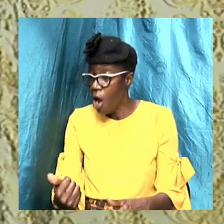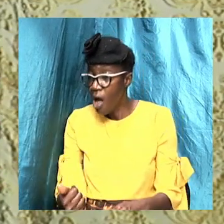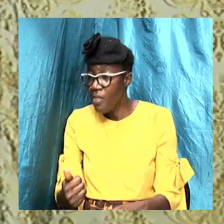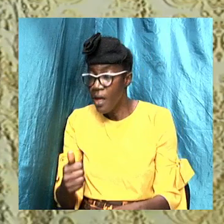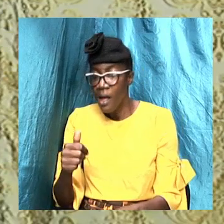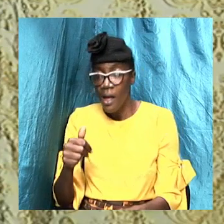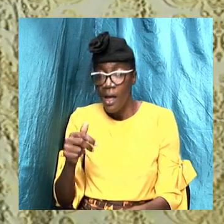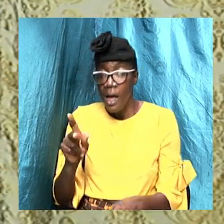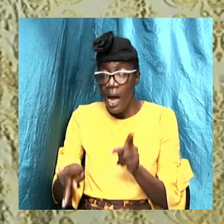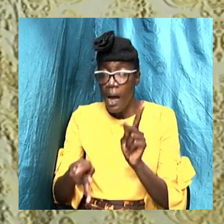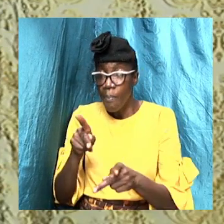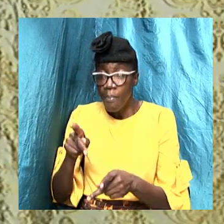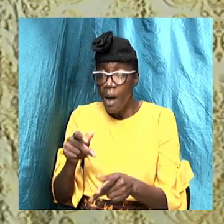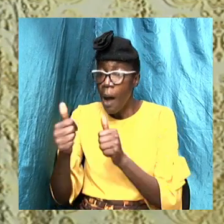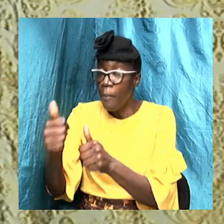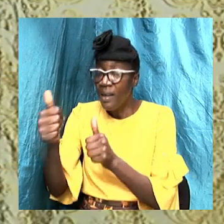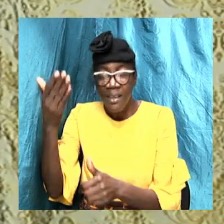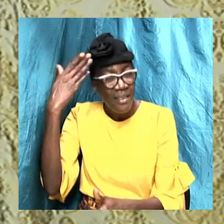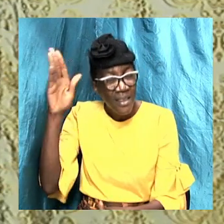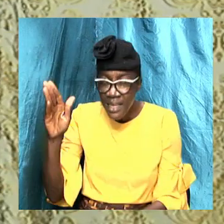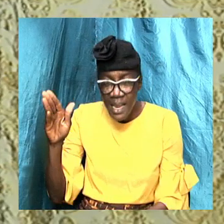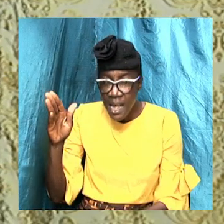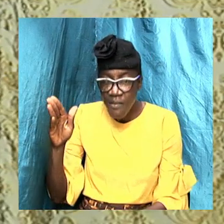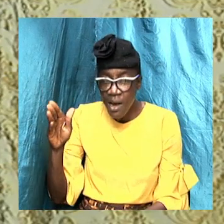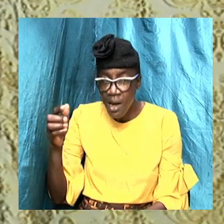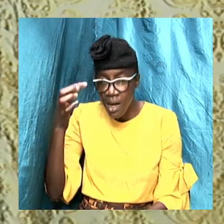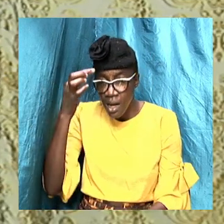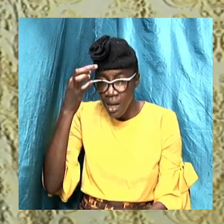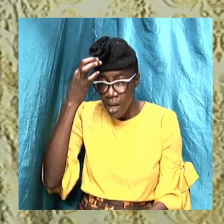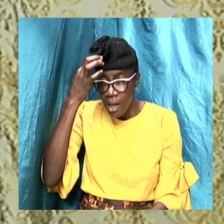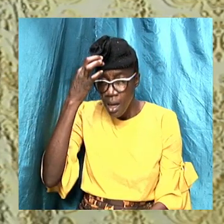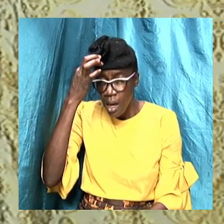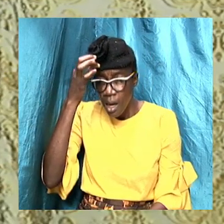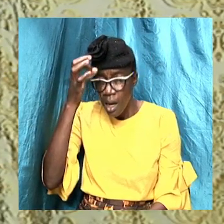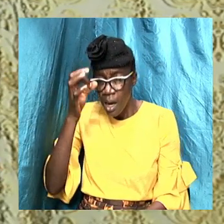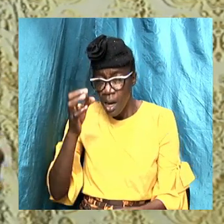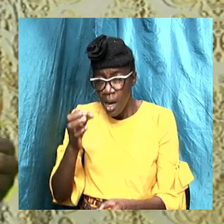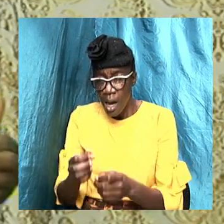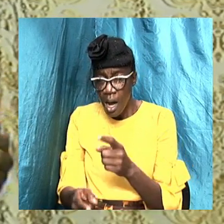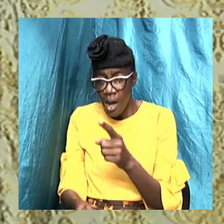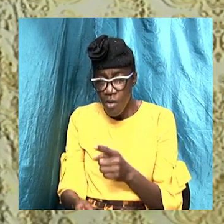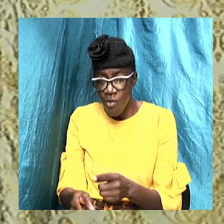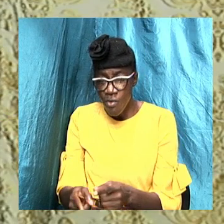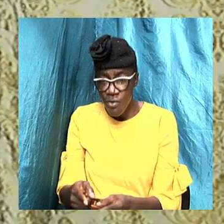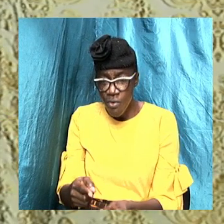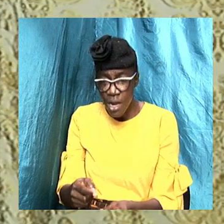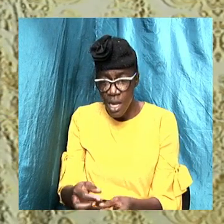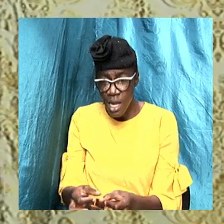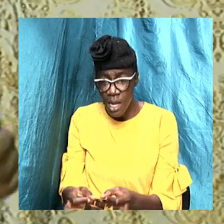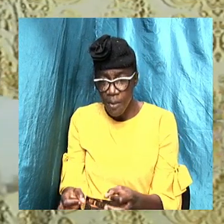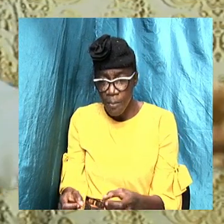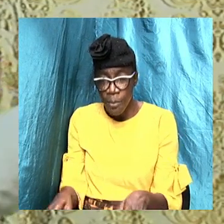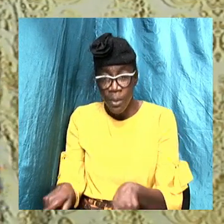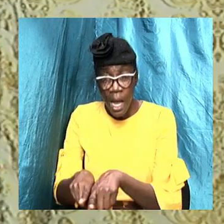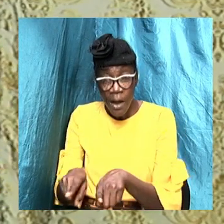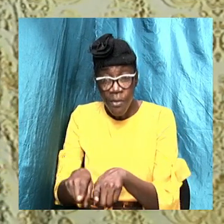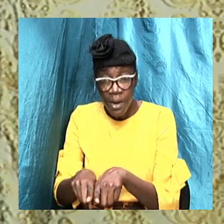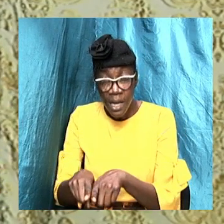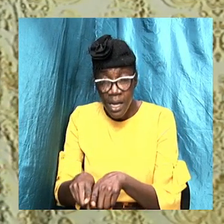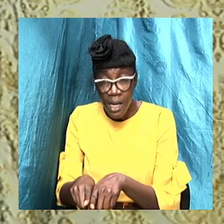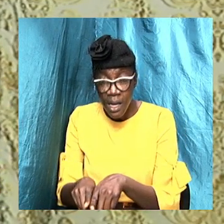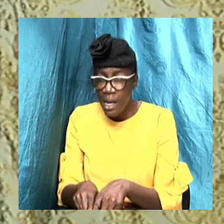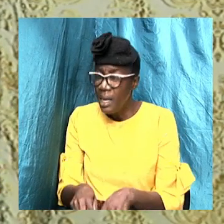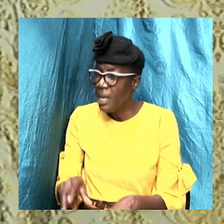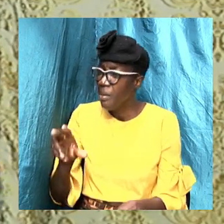did not approve then they would have said Peter Norman a father son and holy ghost